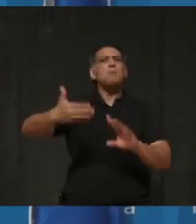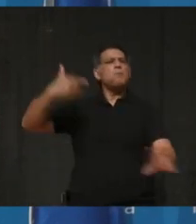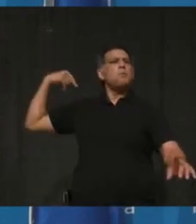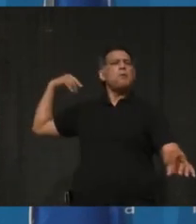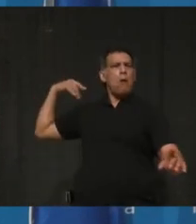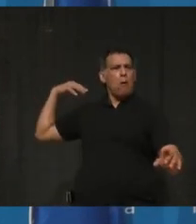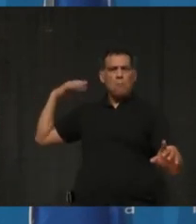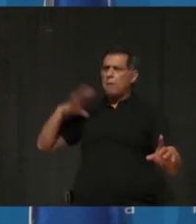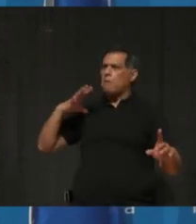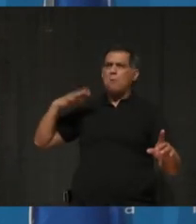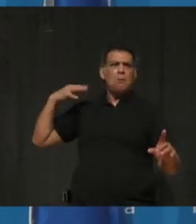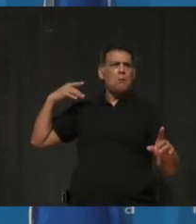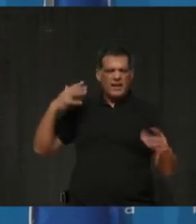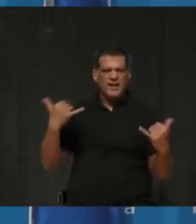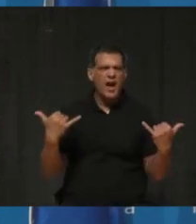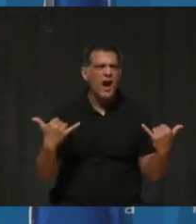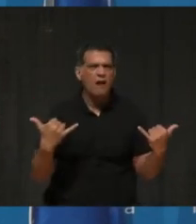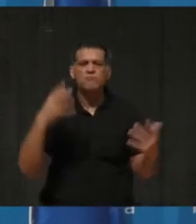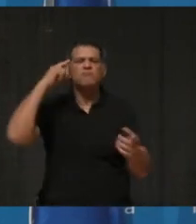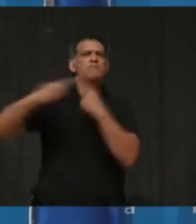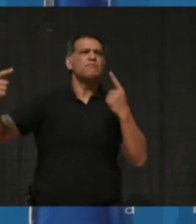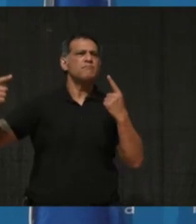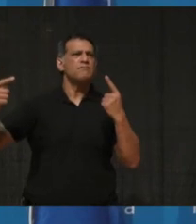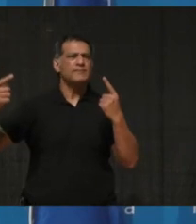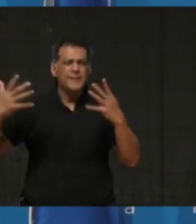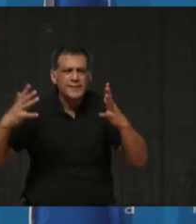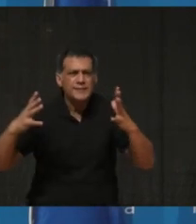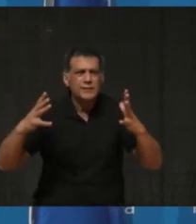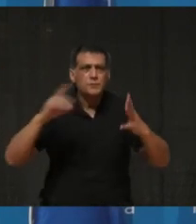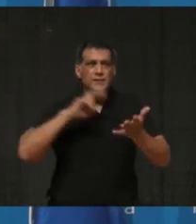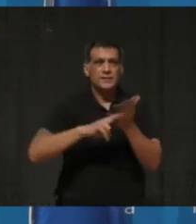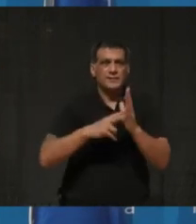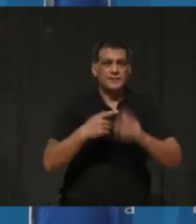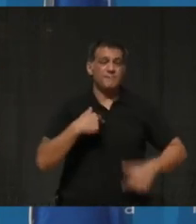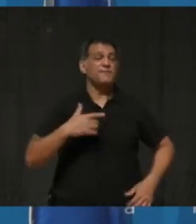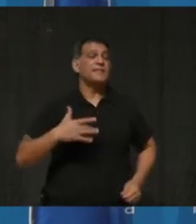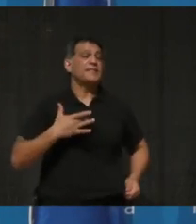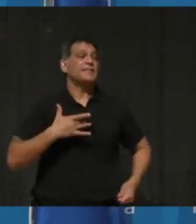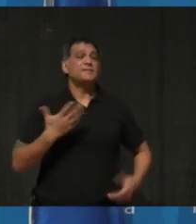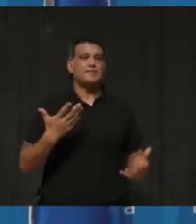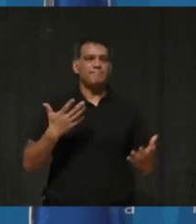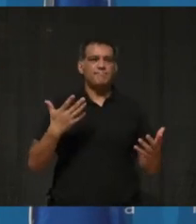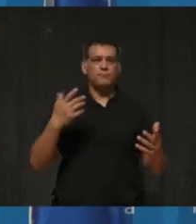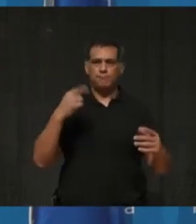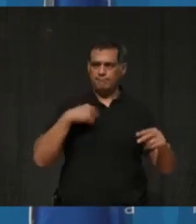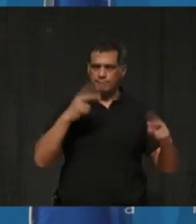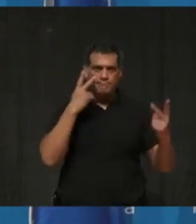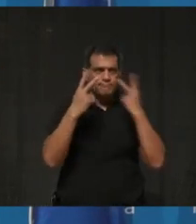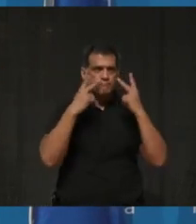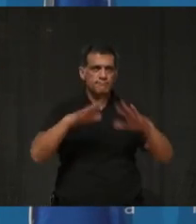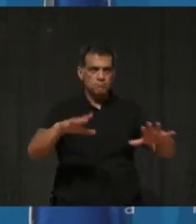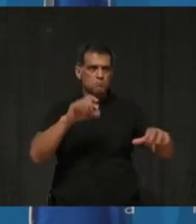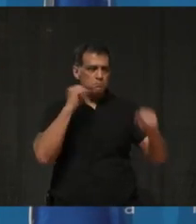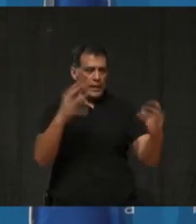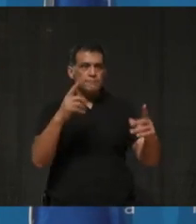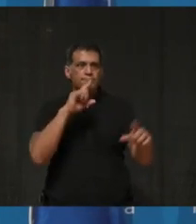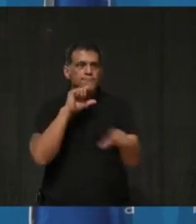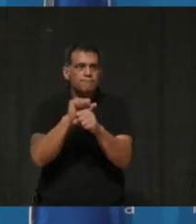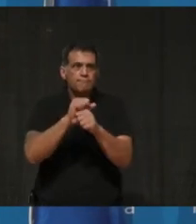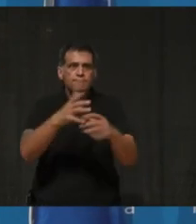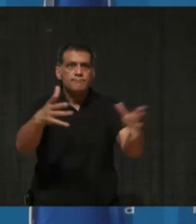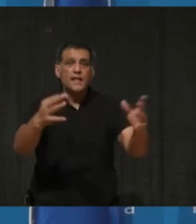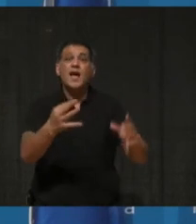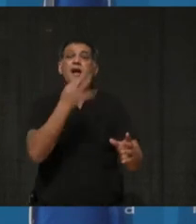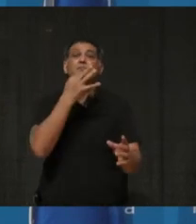It's a great question, Isaac. I think there's been a groundswell of momentum opposing the building of the highway. I have to say, I think we as a